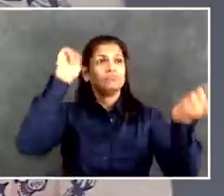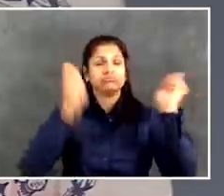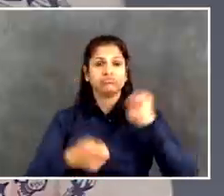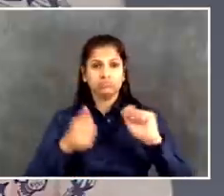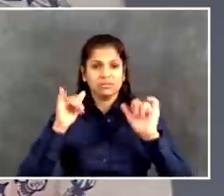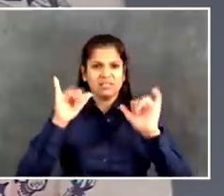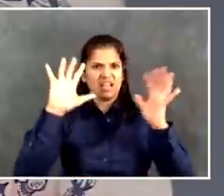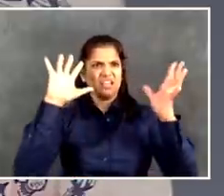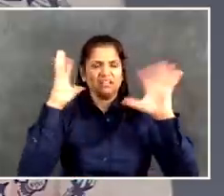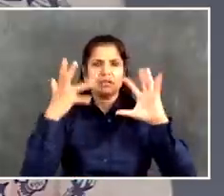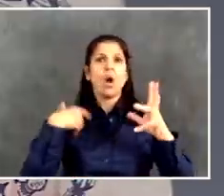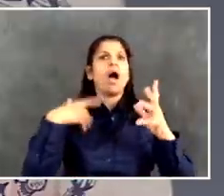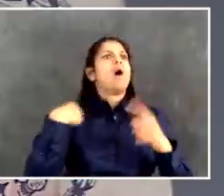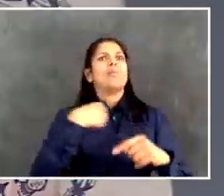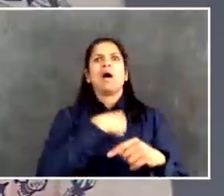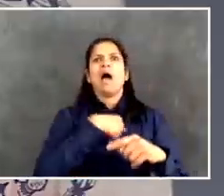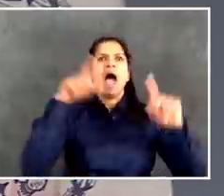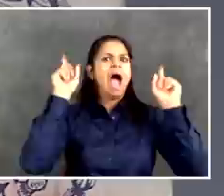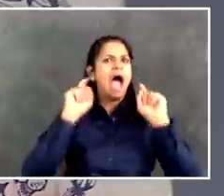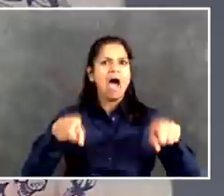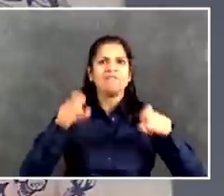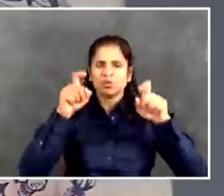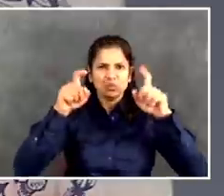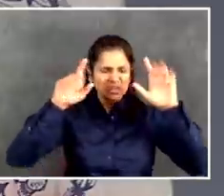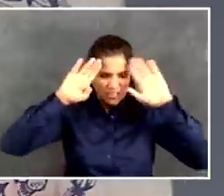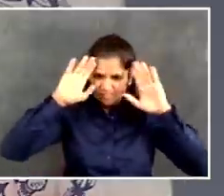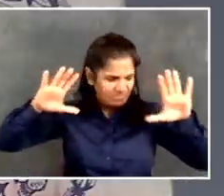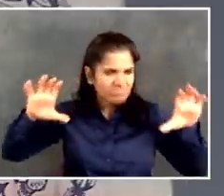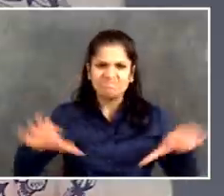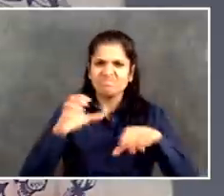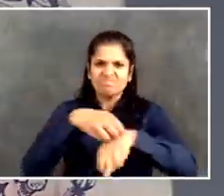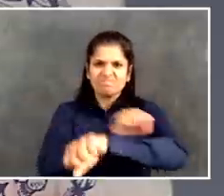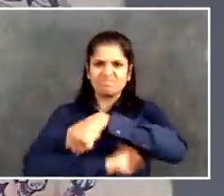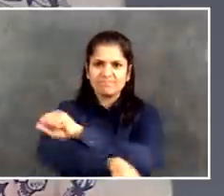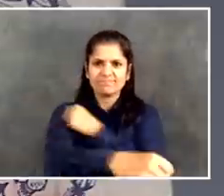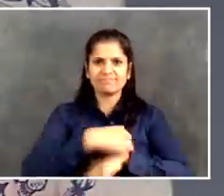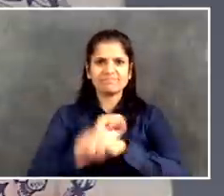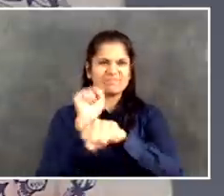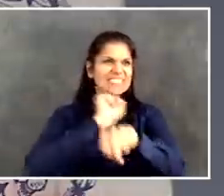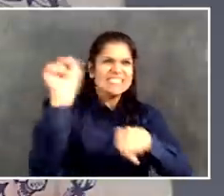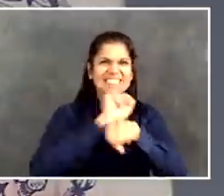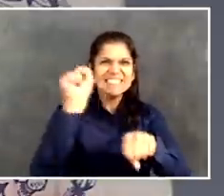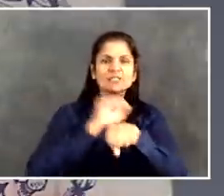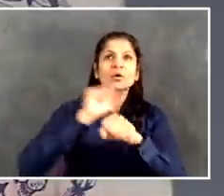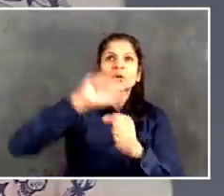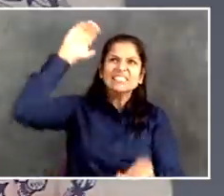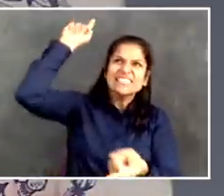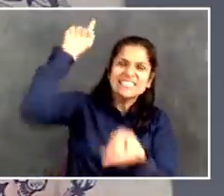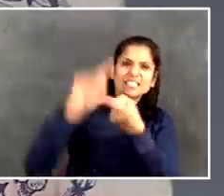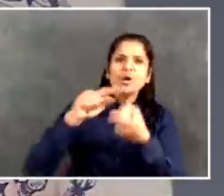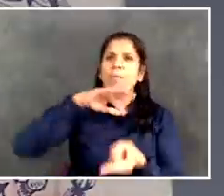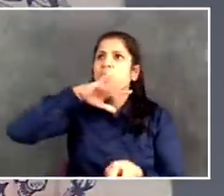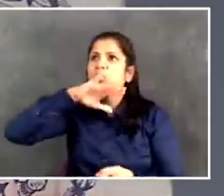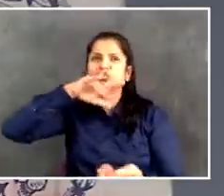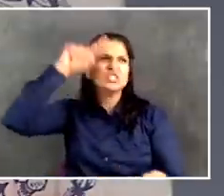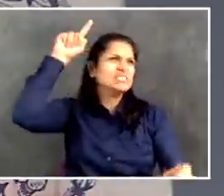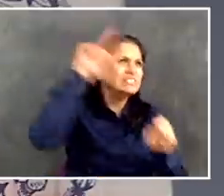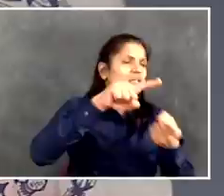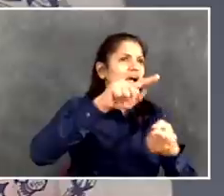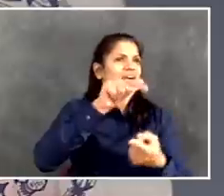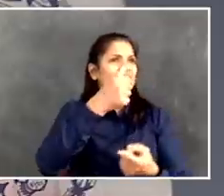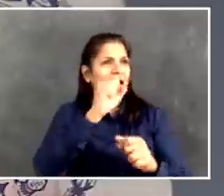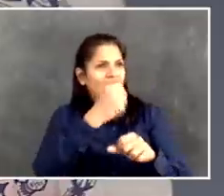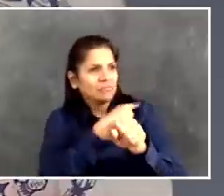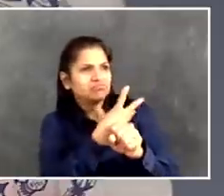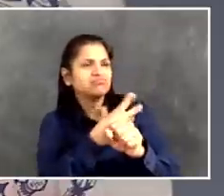let alone what it would mean for improvement in people's quality of life and reducing congestion and all the other things we care about, obviously